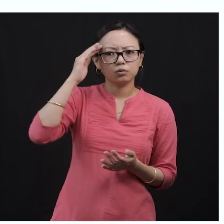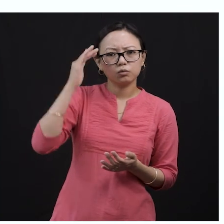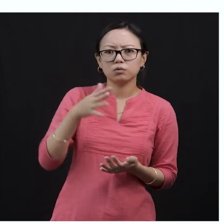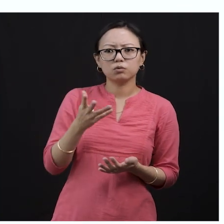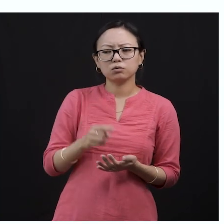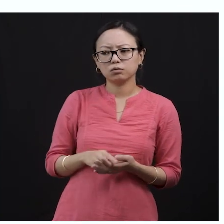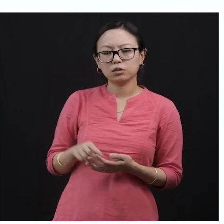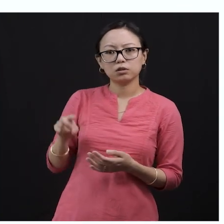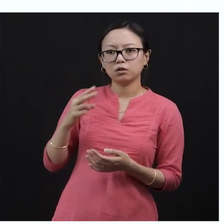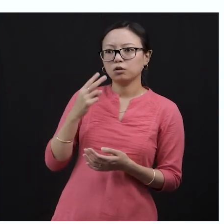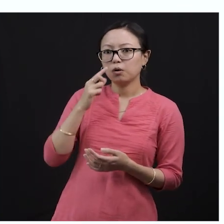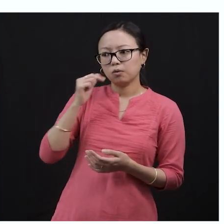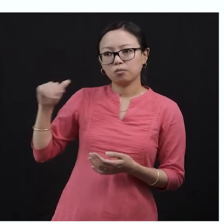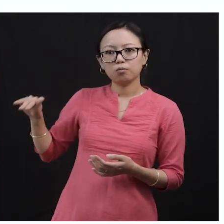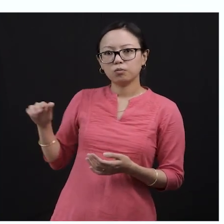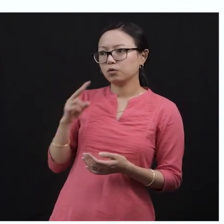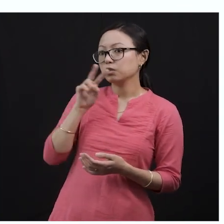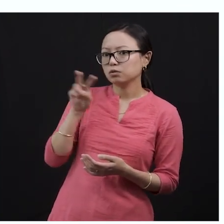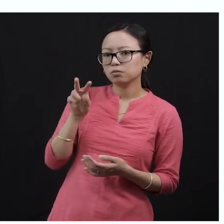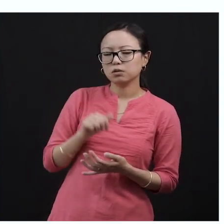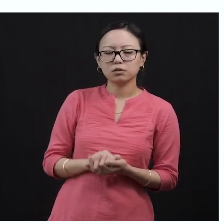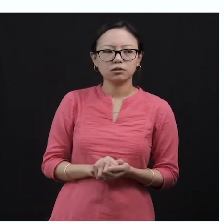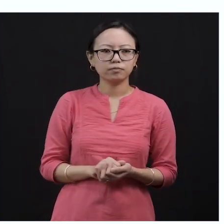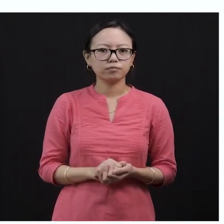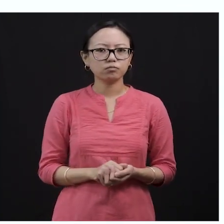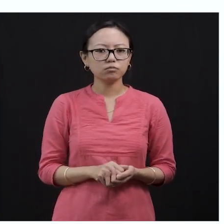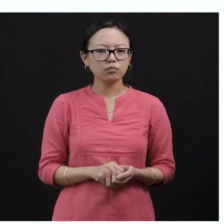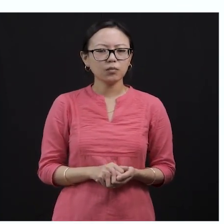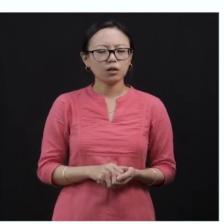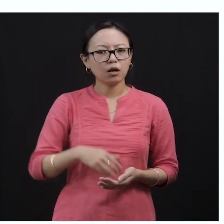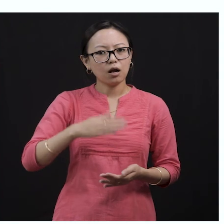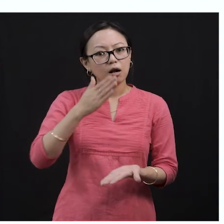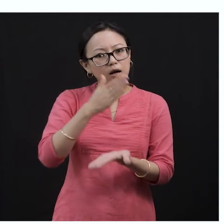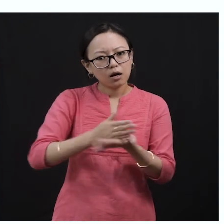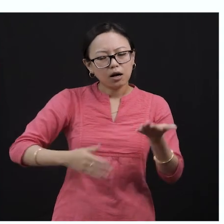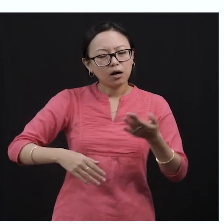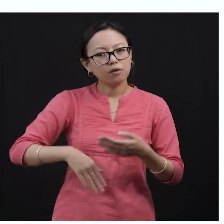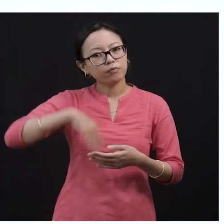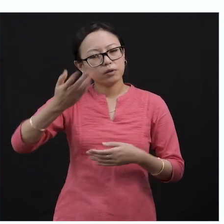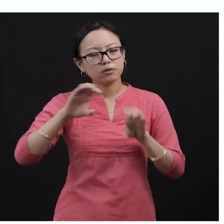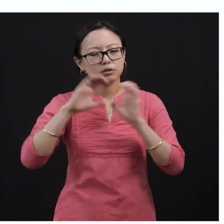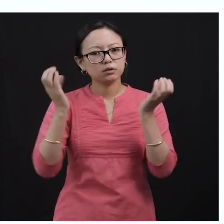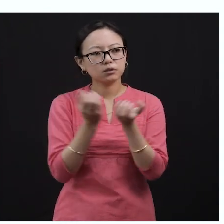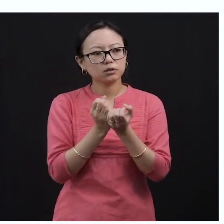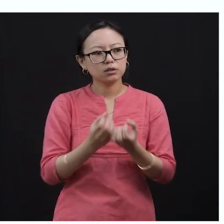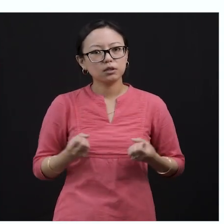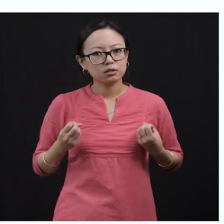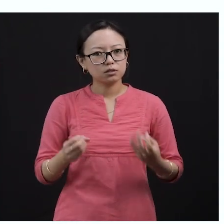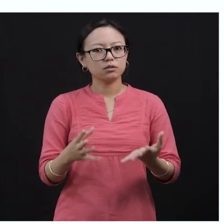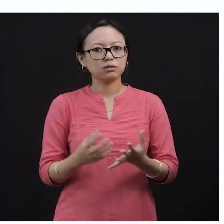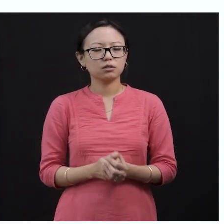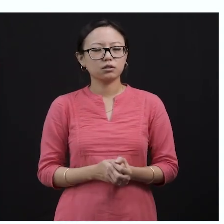story in our next class. I want you to be present because we are going to discuss about the battle, and there we will see more spectators and